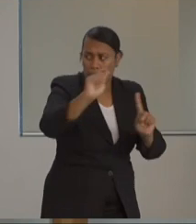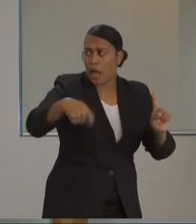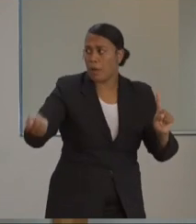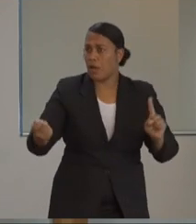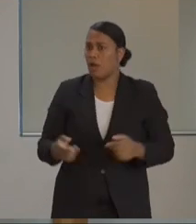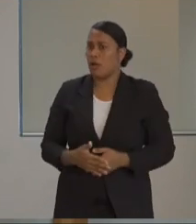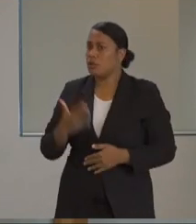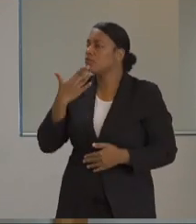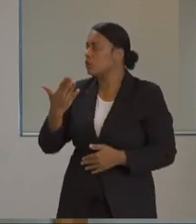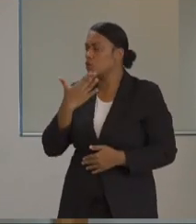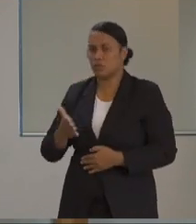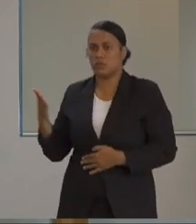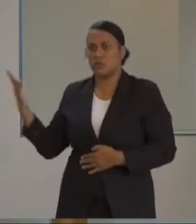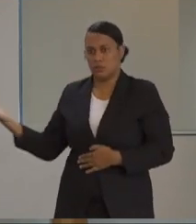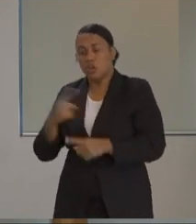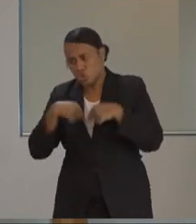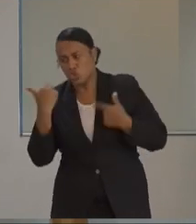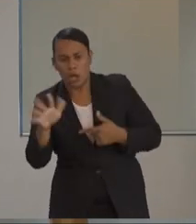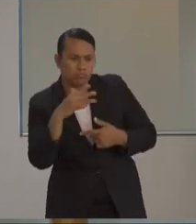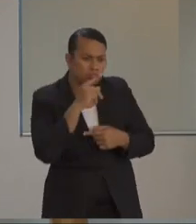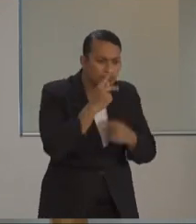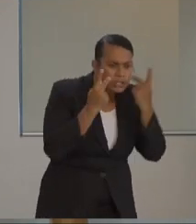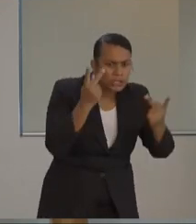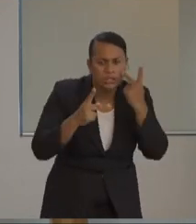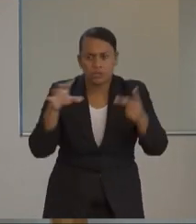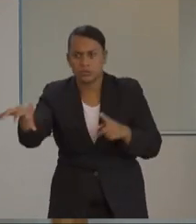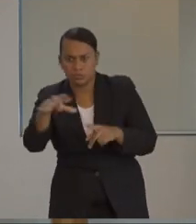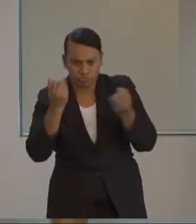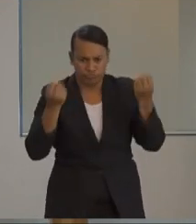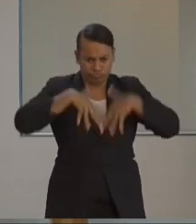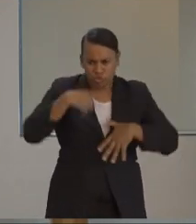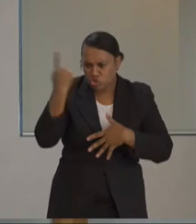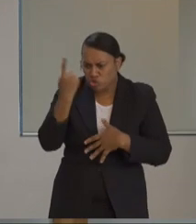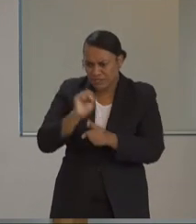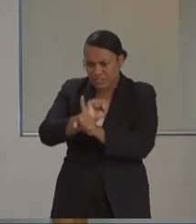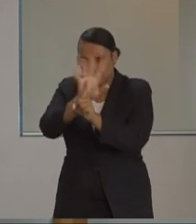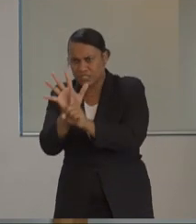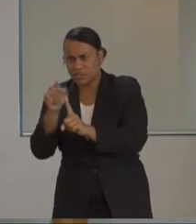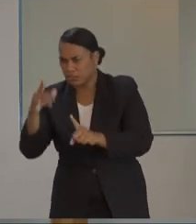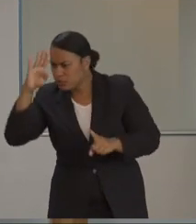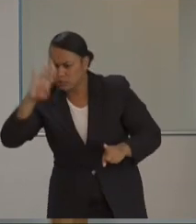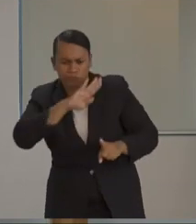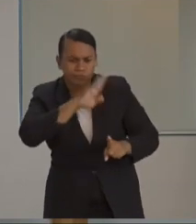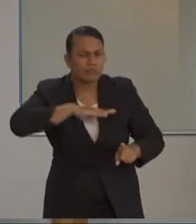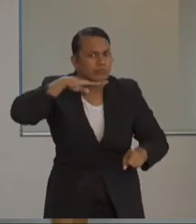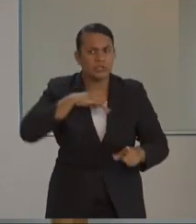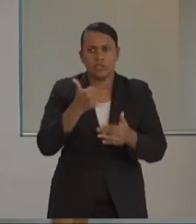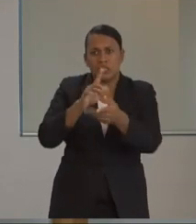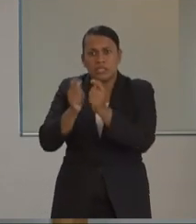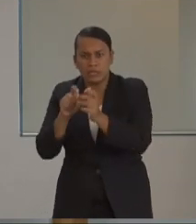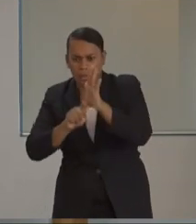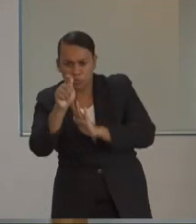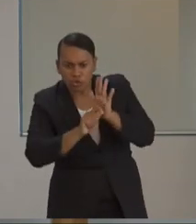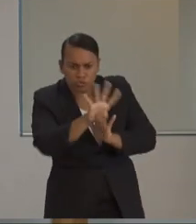fever screened as of yesterday. About 500 individuals have had their fevers screened. With case 18, this case